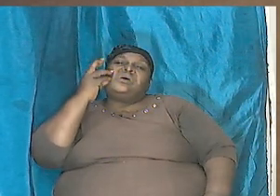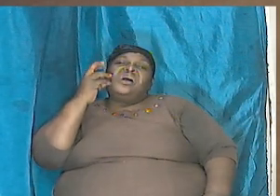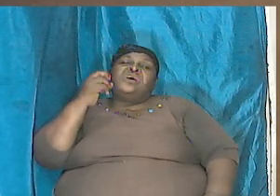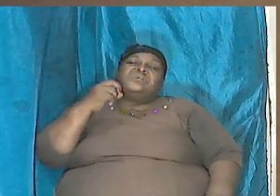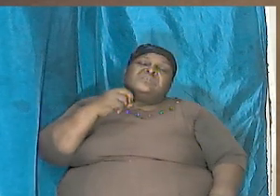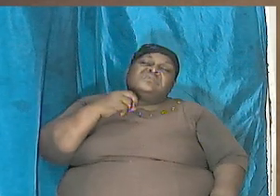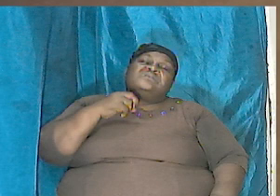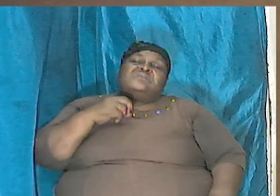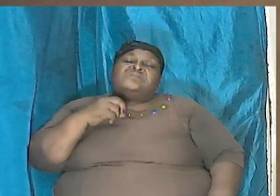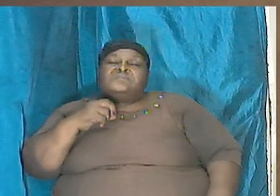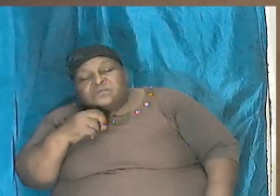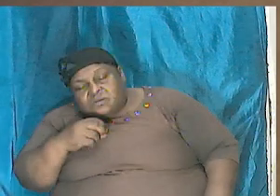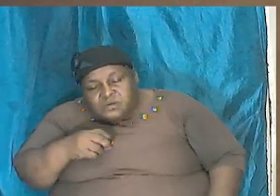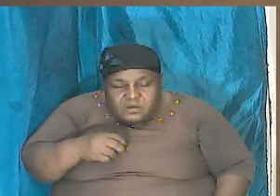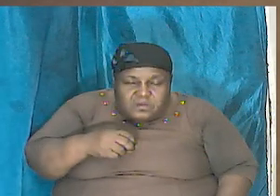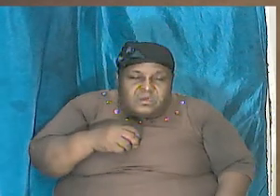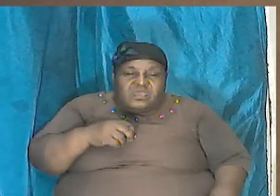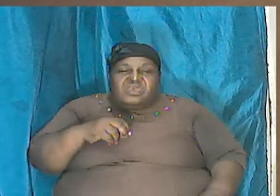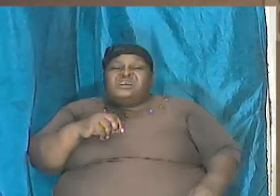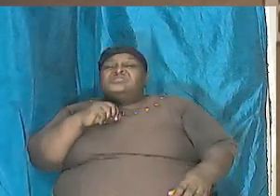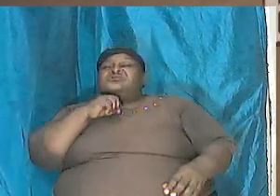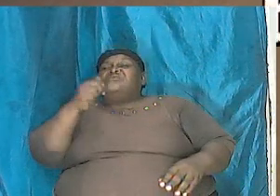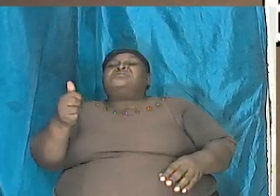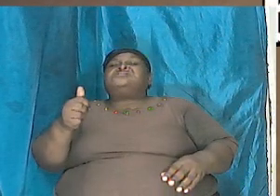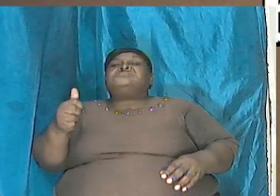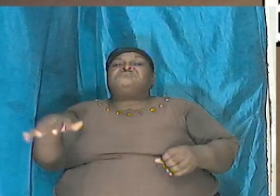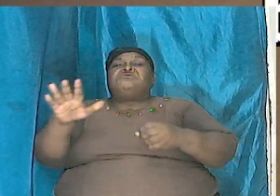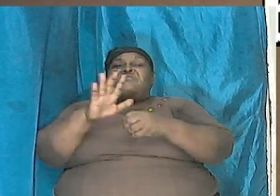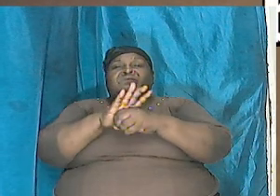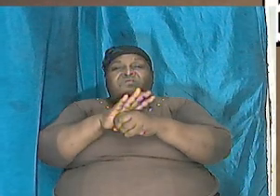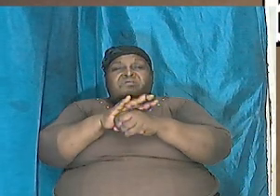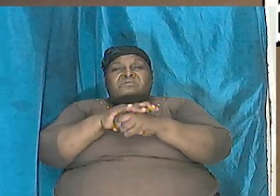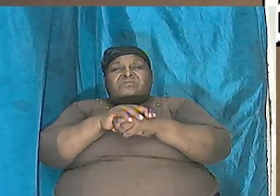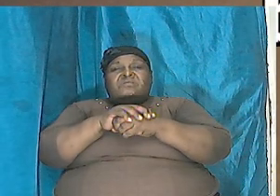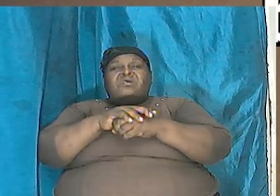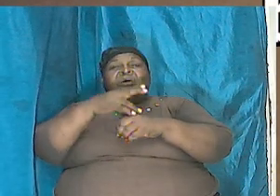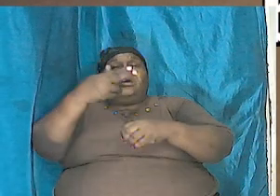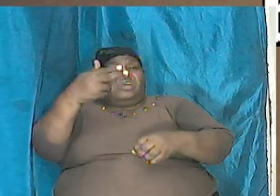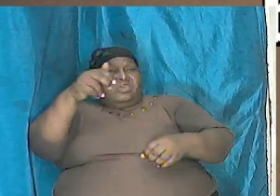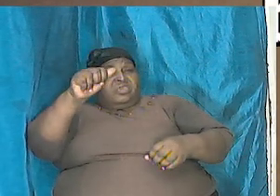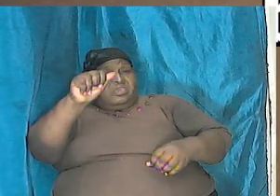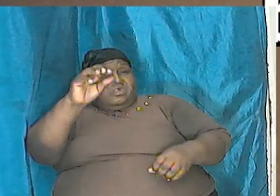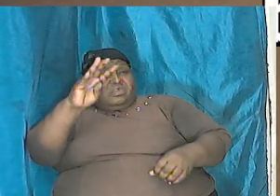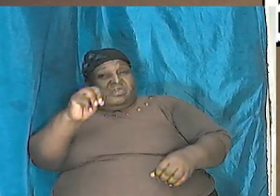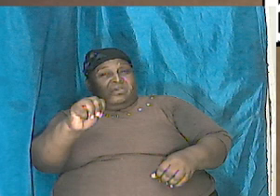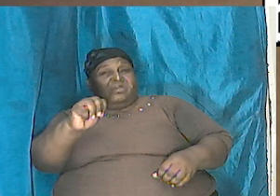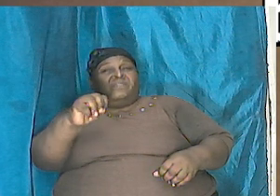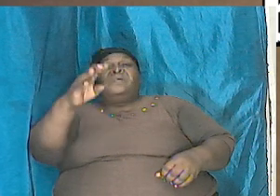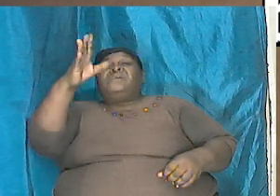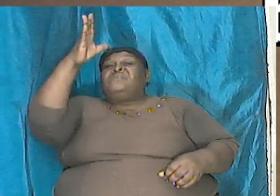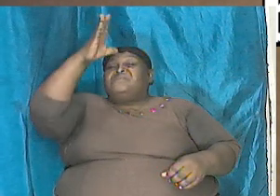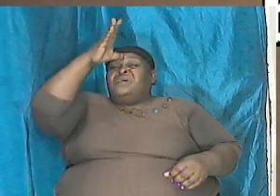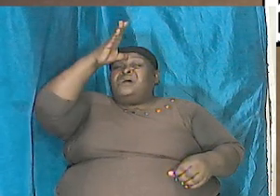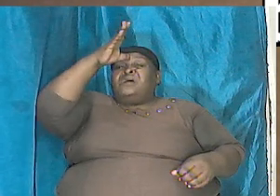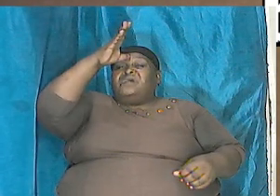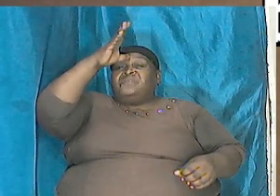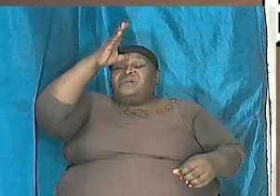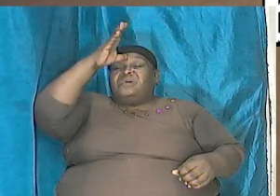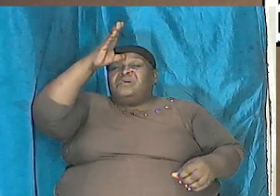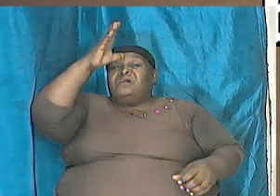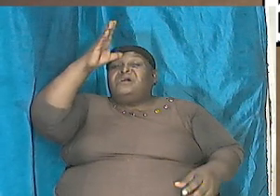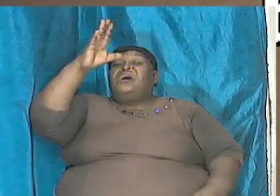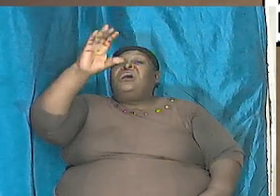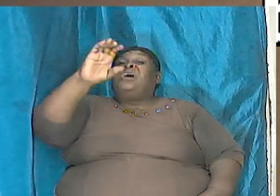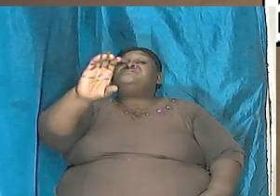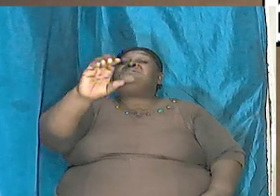he was uncovered within his tent and Ham the father of Canaan again